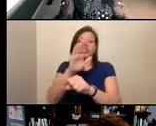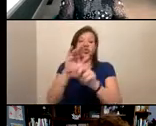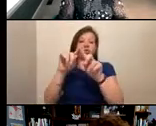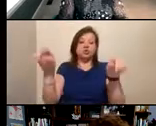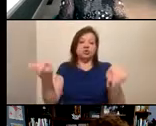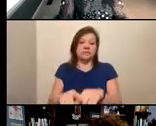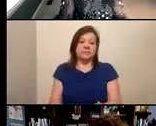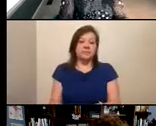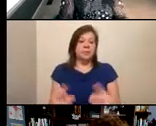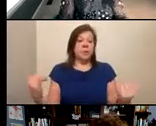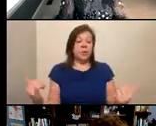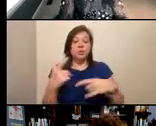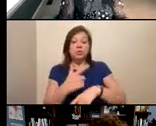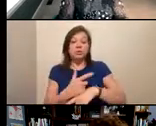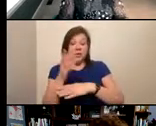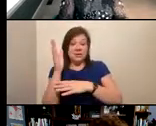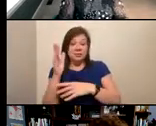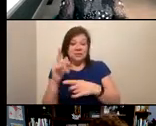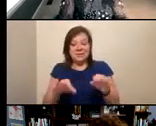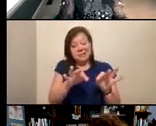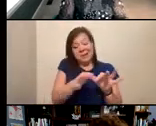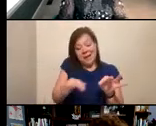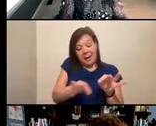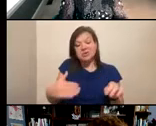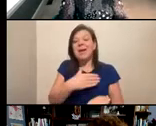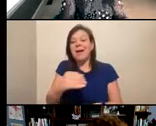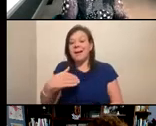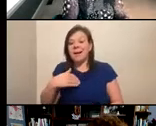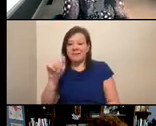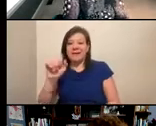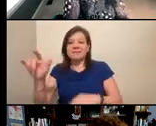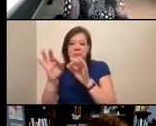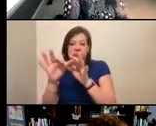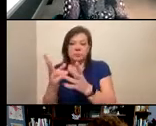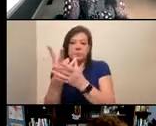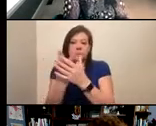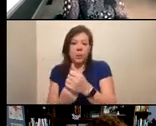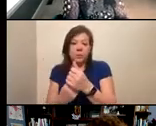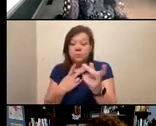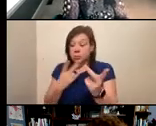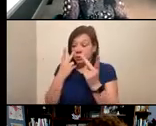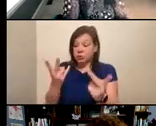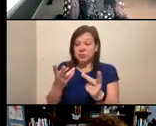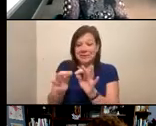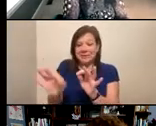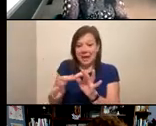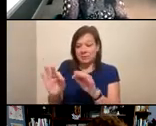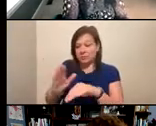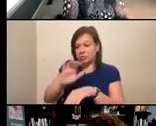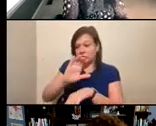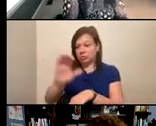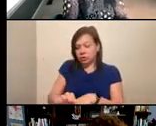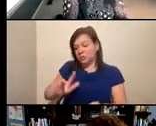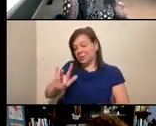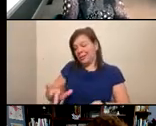Today's presentation will be captioned and signed by an ASL interpreter. To view the captions within Zoom, please click the